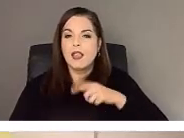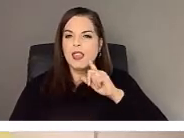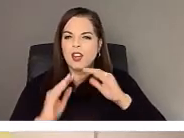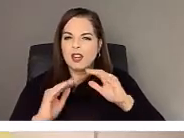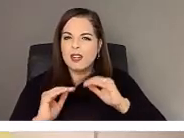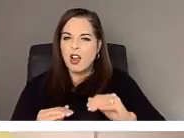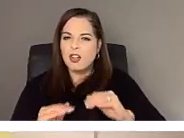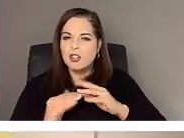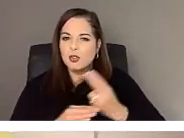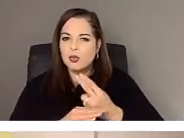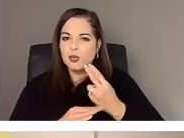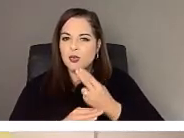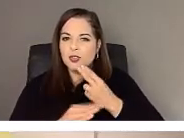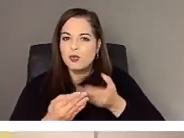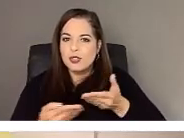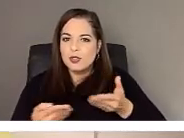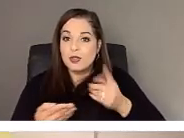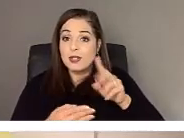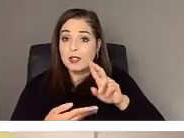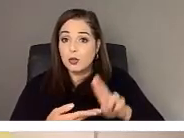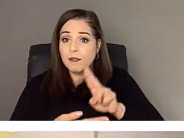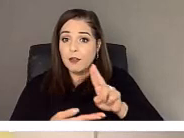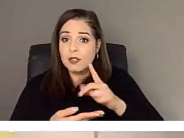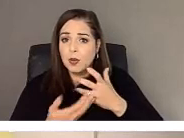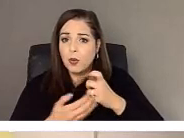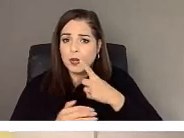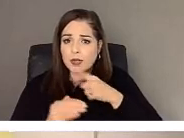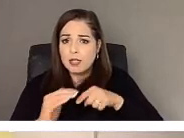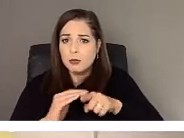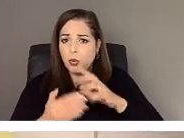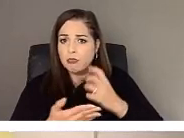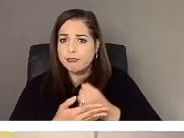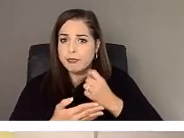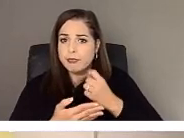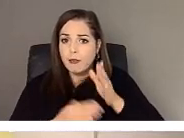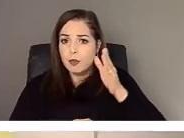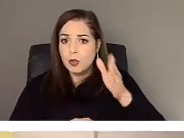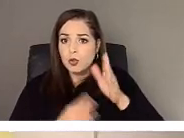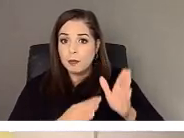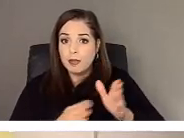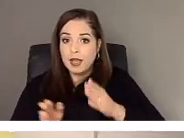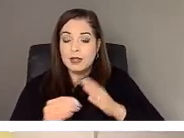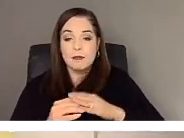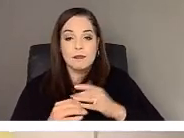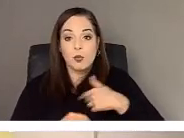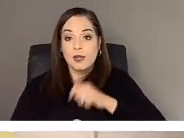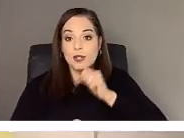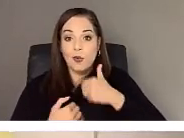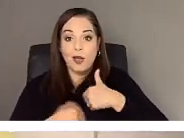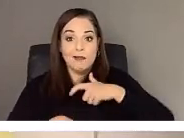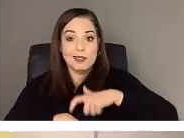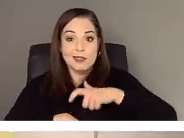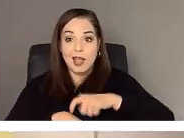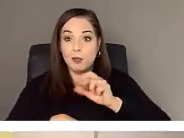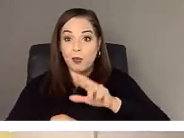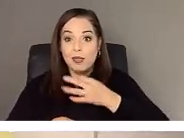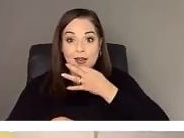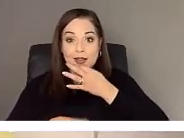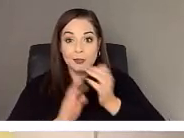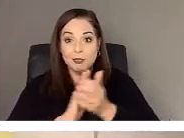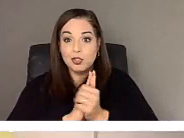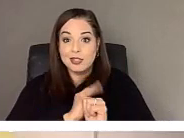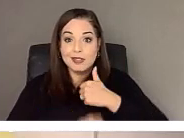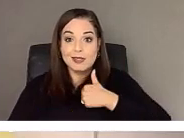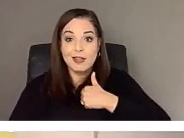resources at the University, and we wanted to explore them for future planning. We don't have the time or the expertise to produce our own